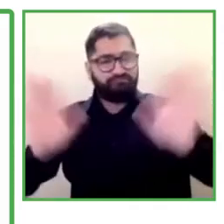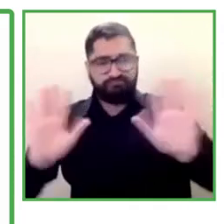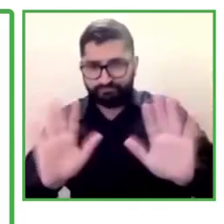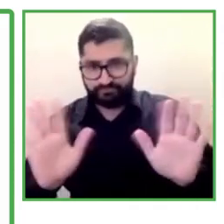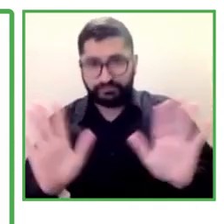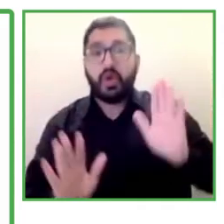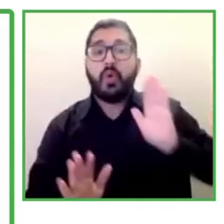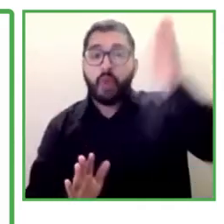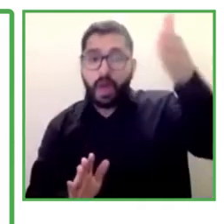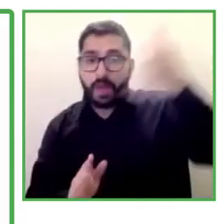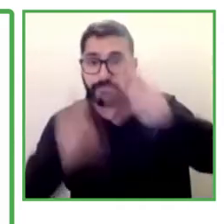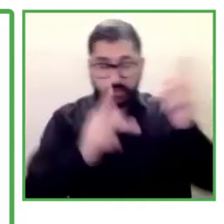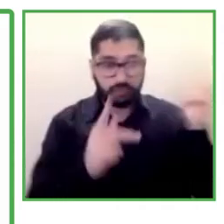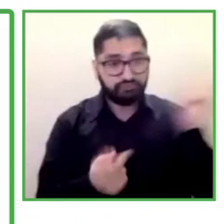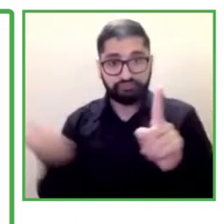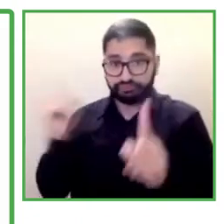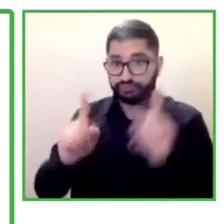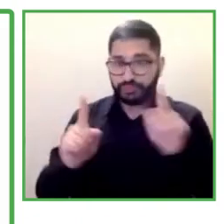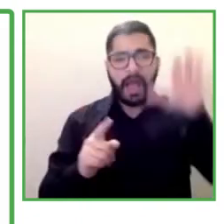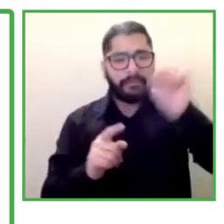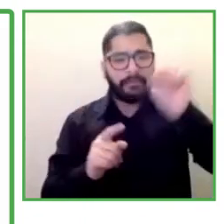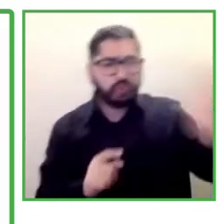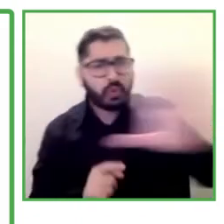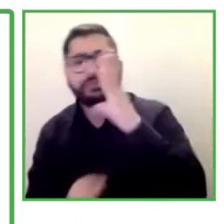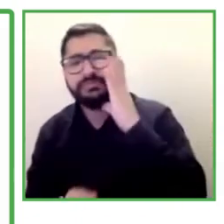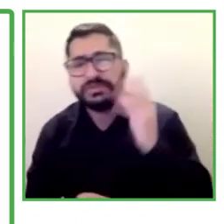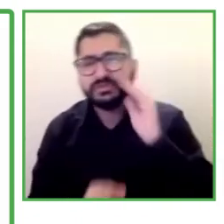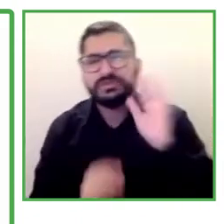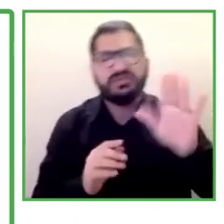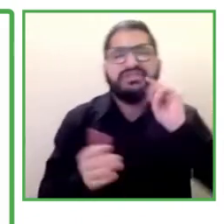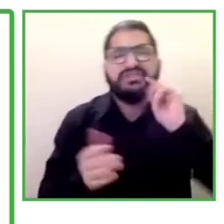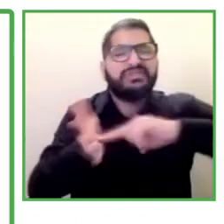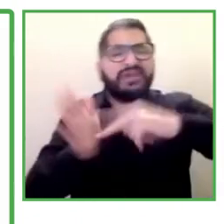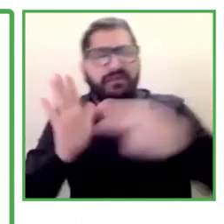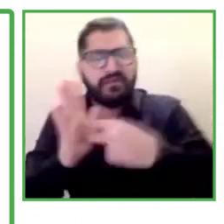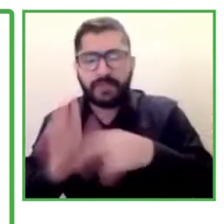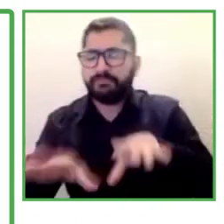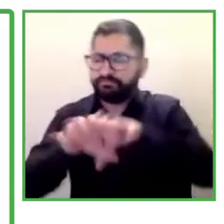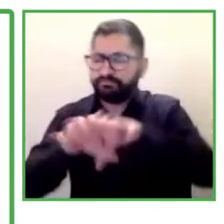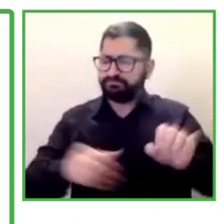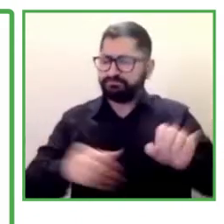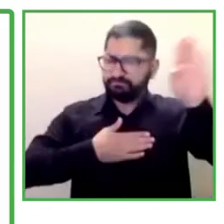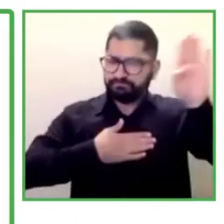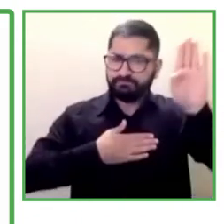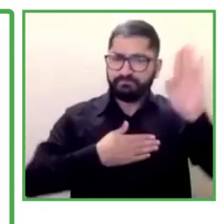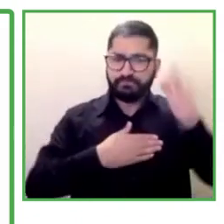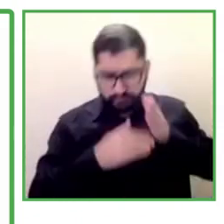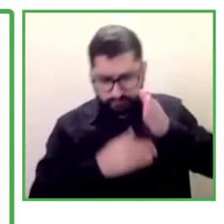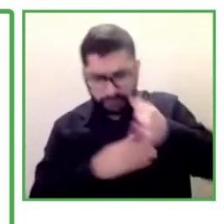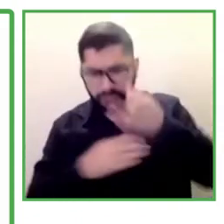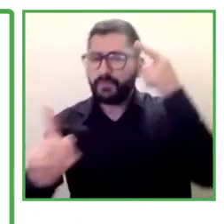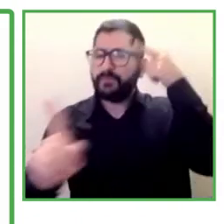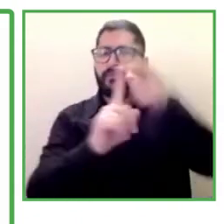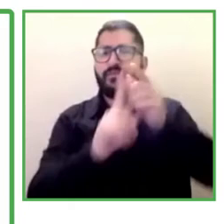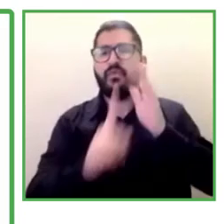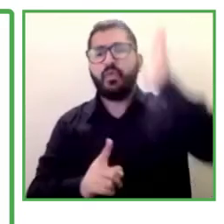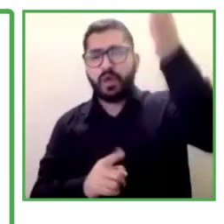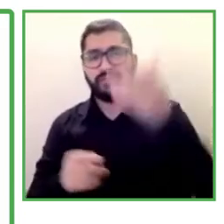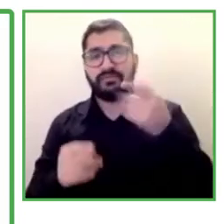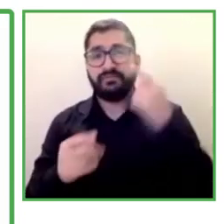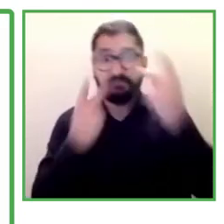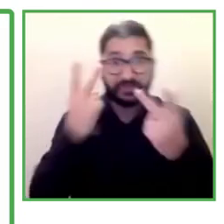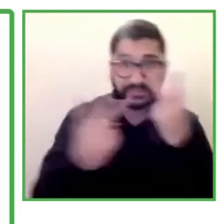on the pact of productivity. Now, I just wanted to say that it is very important to have a vision of an ecosystem